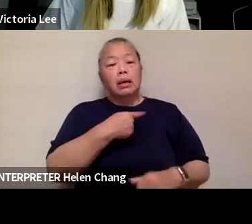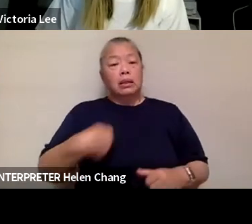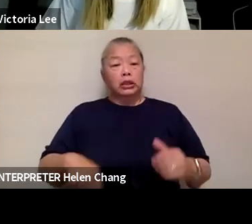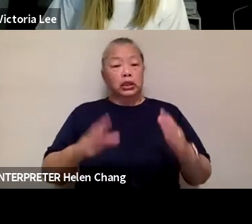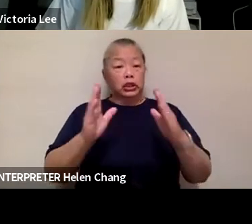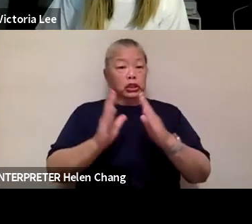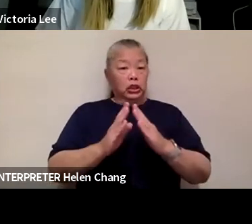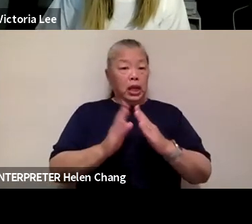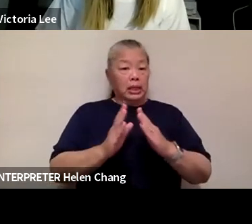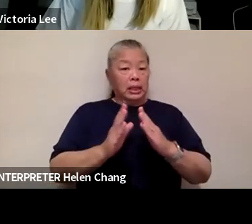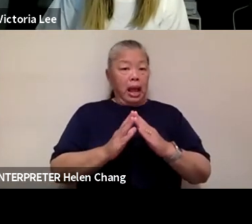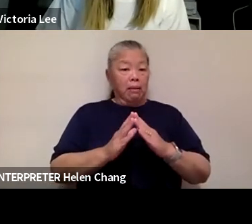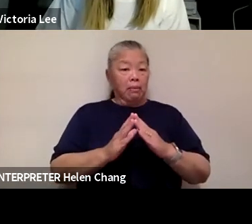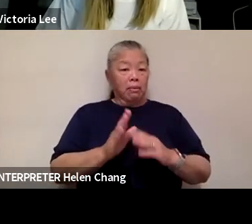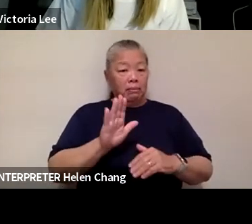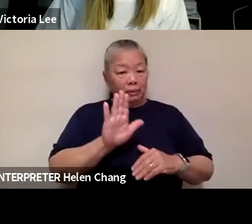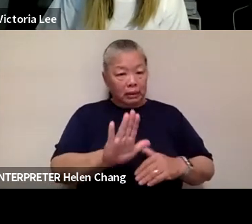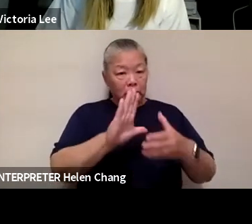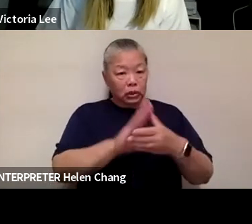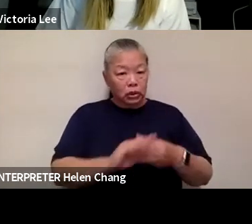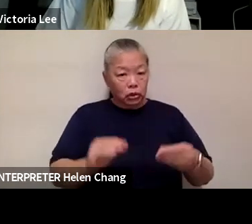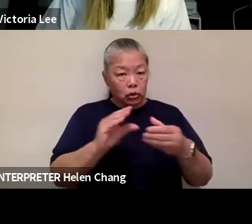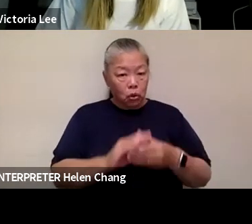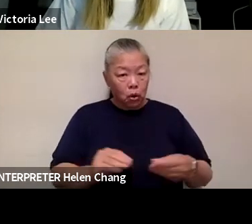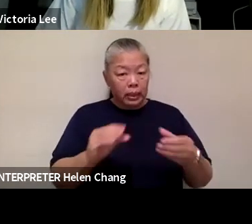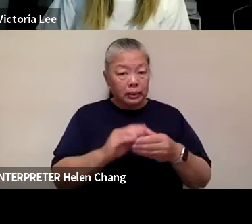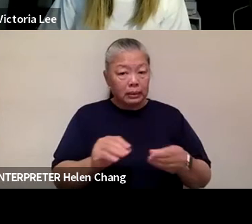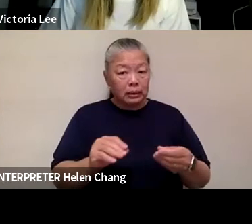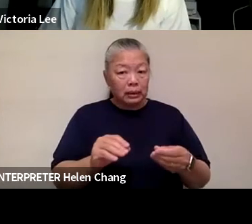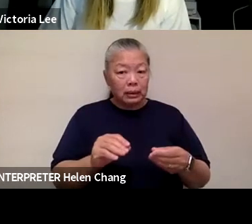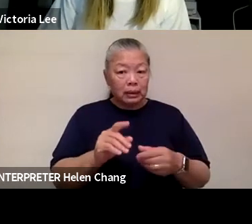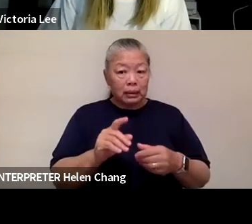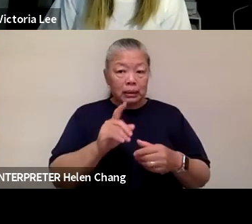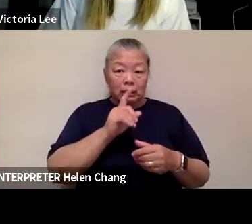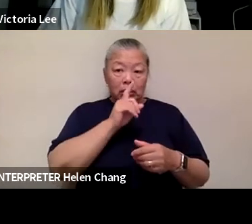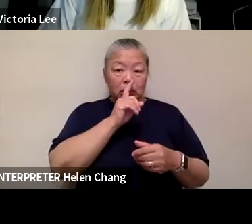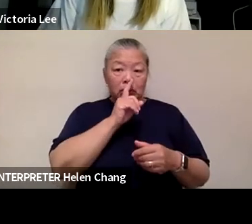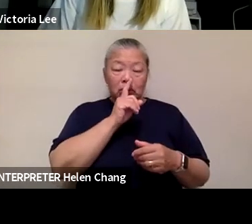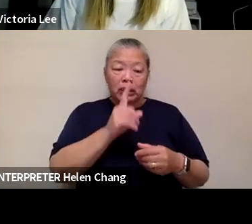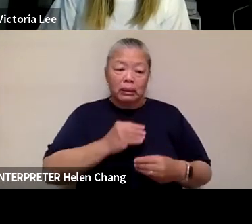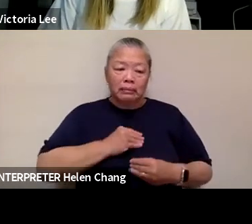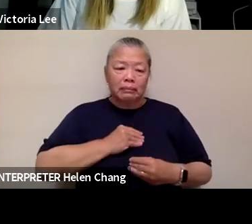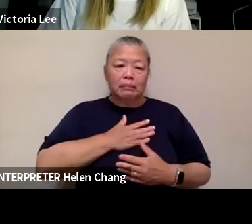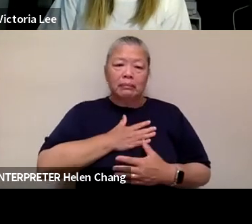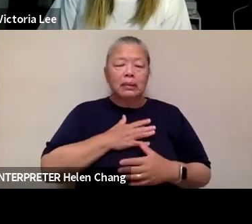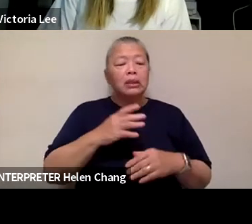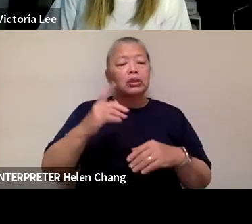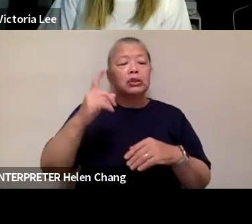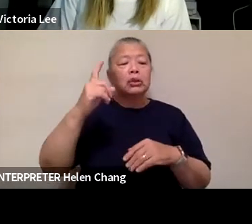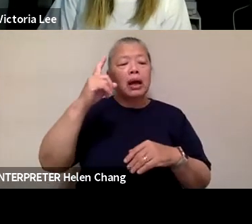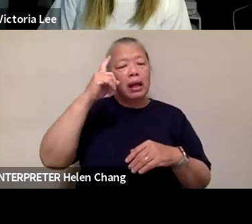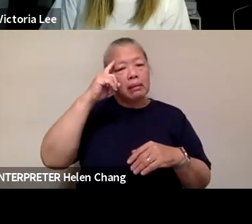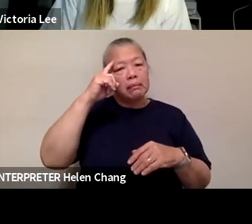are really, and so my hope is that we can